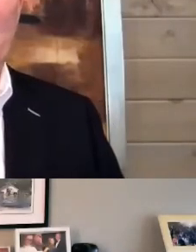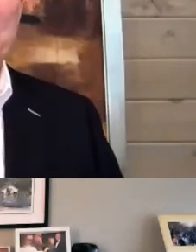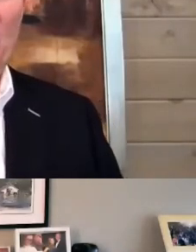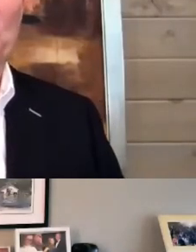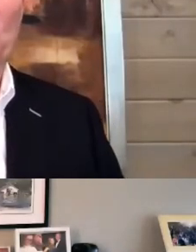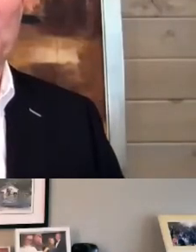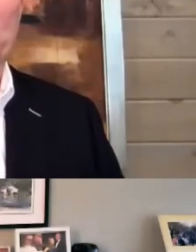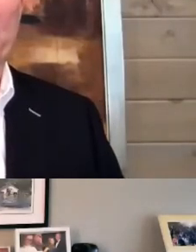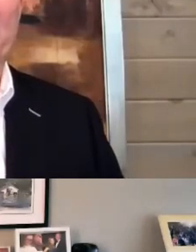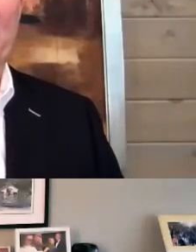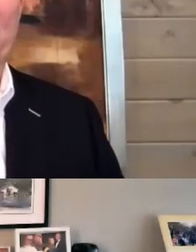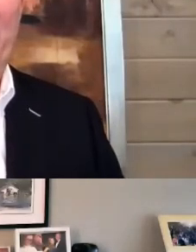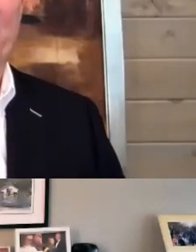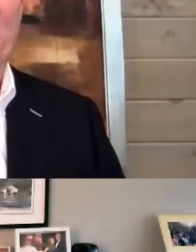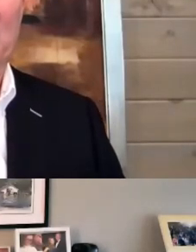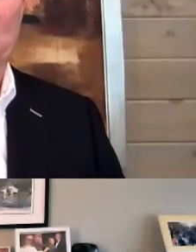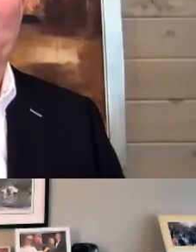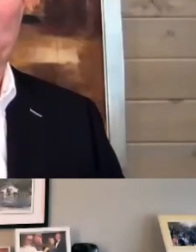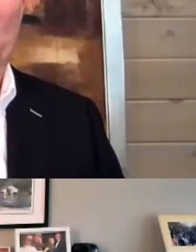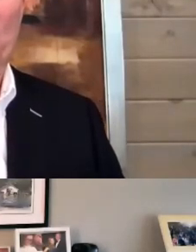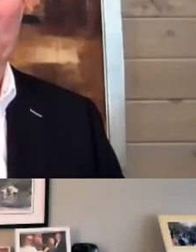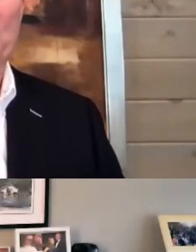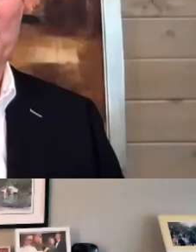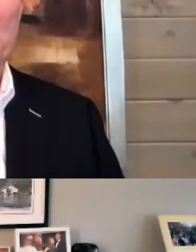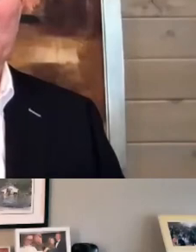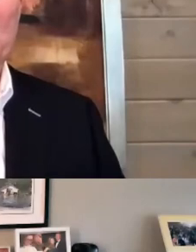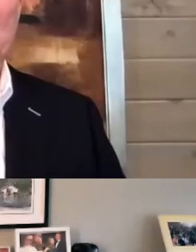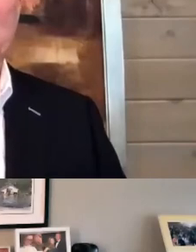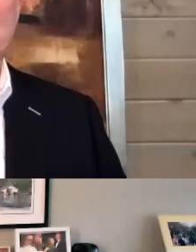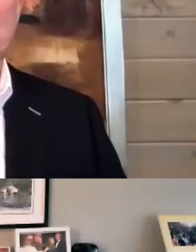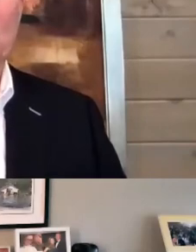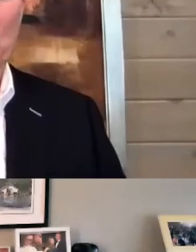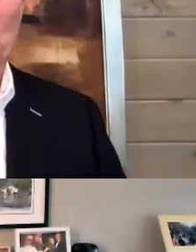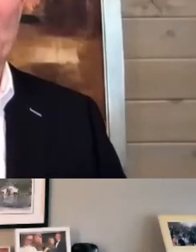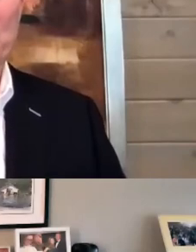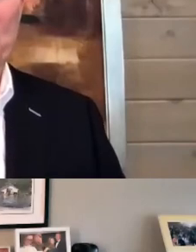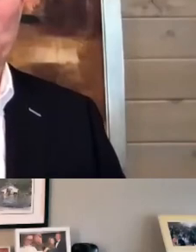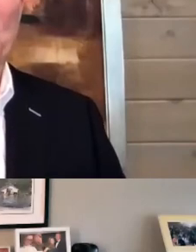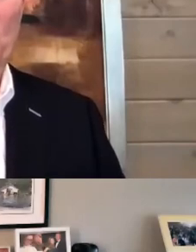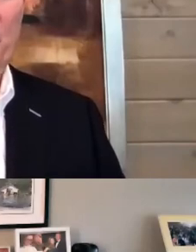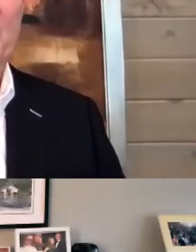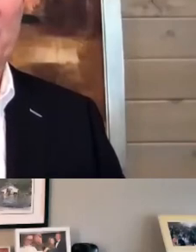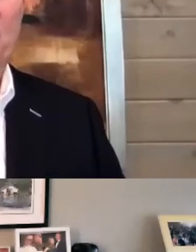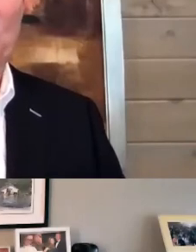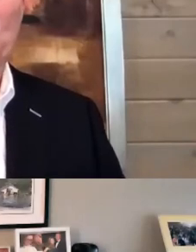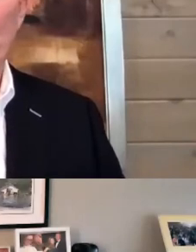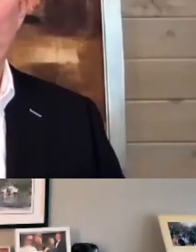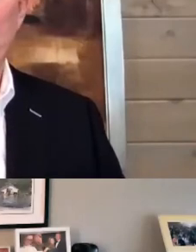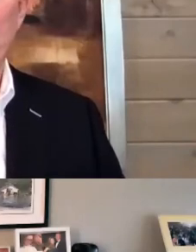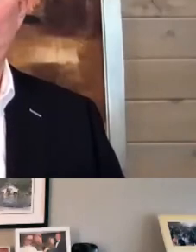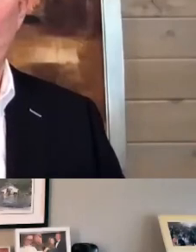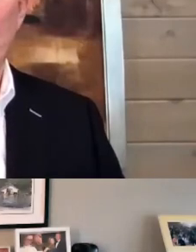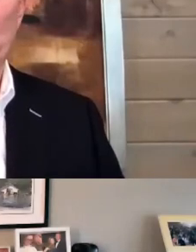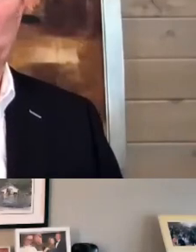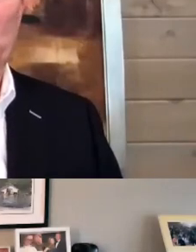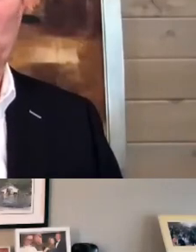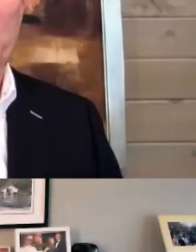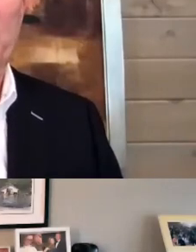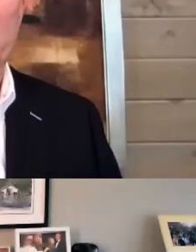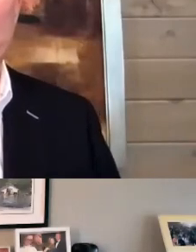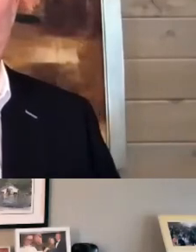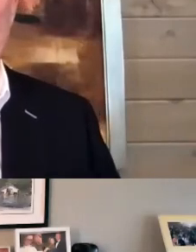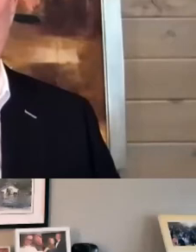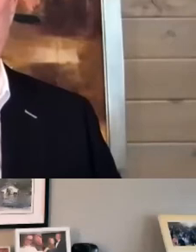And that was a lot of work to put that together. Yeah, they had to find community partners to do a bunch of the work with them for participants to be able to learn